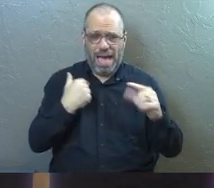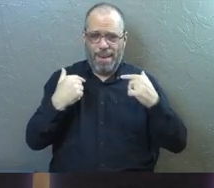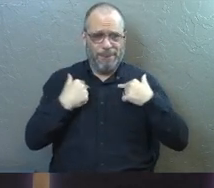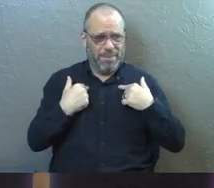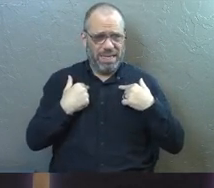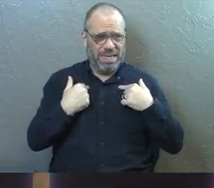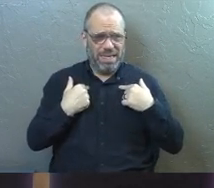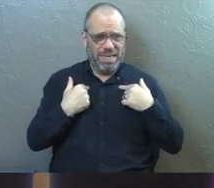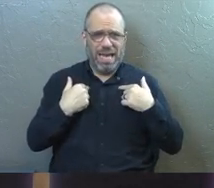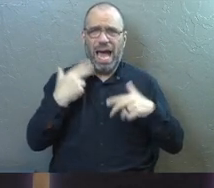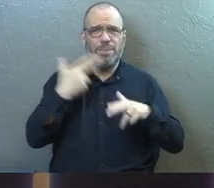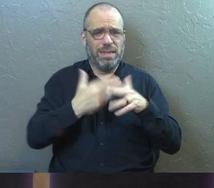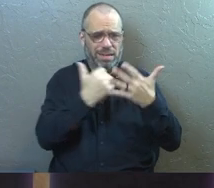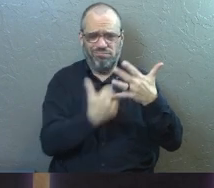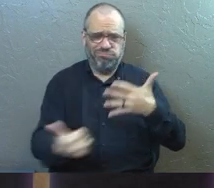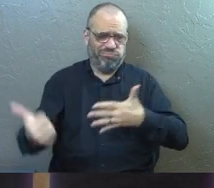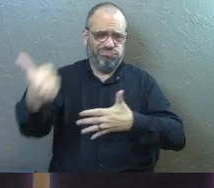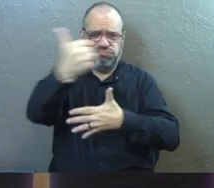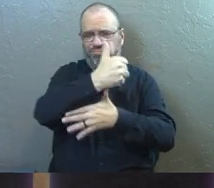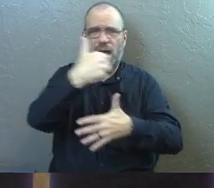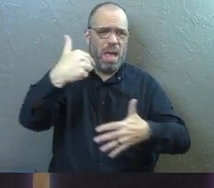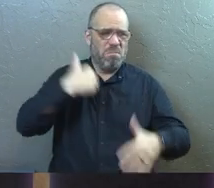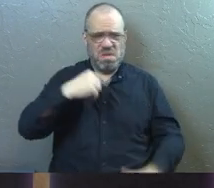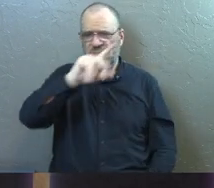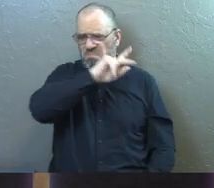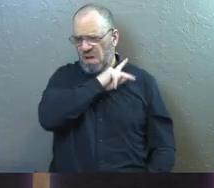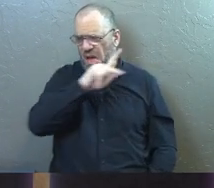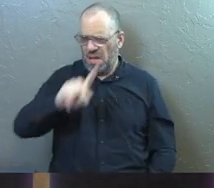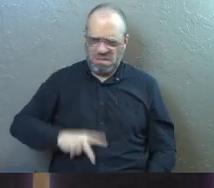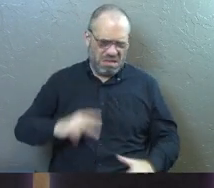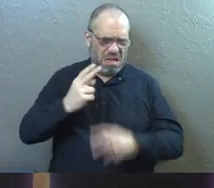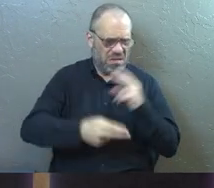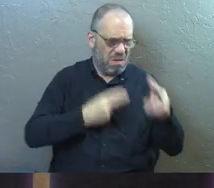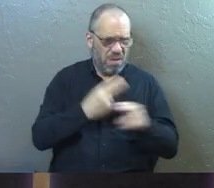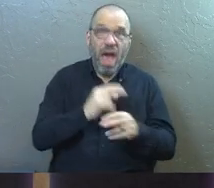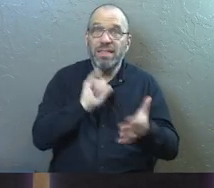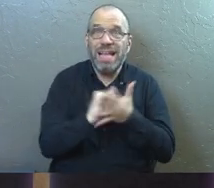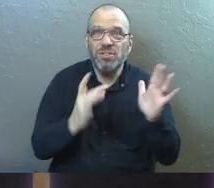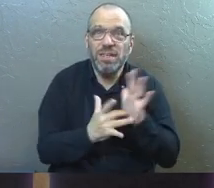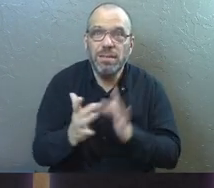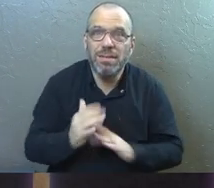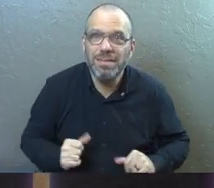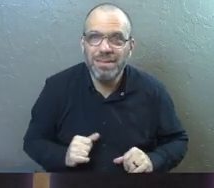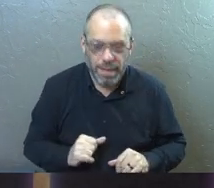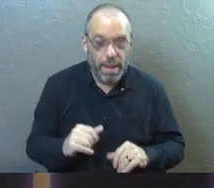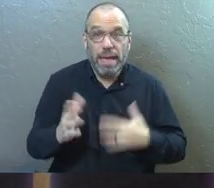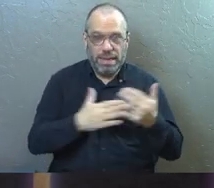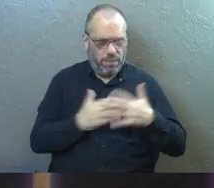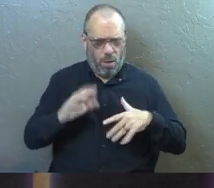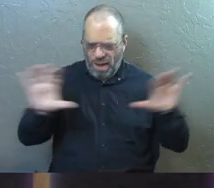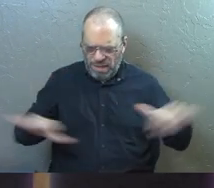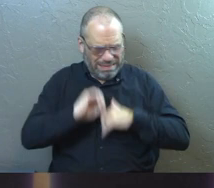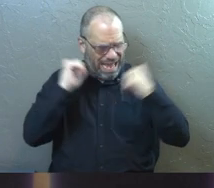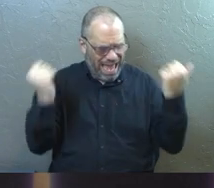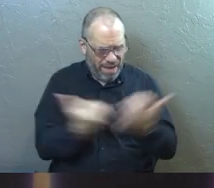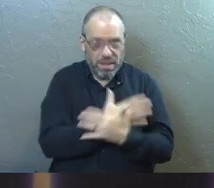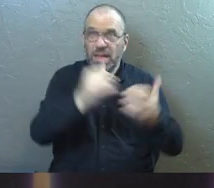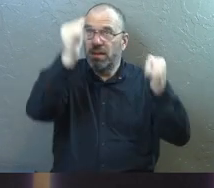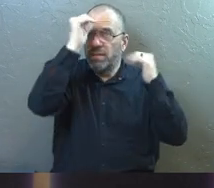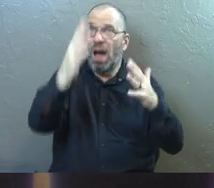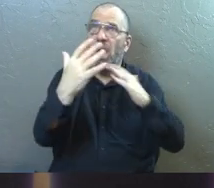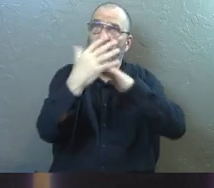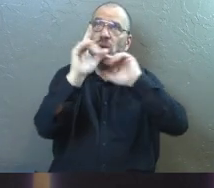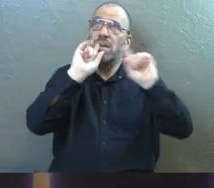by the way, the name above all names. I'm king of the universe. That's Jesus, by the way. Even though I've done everything the Father